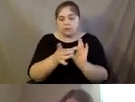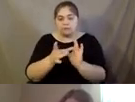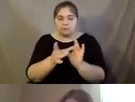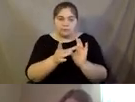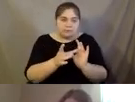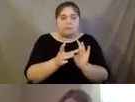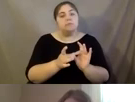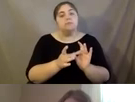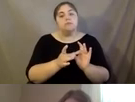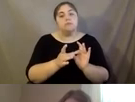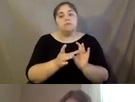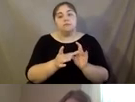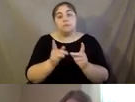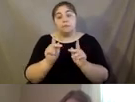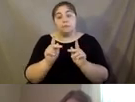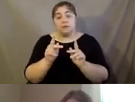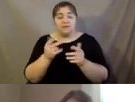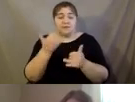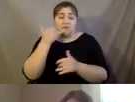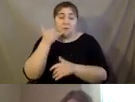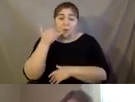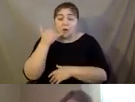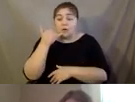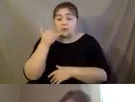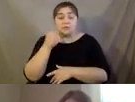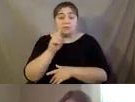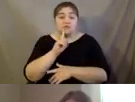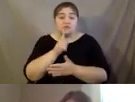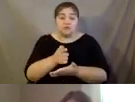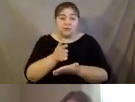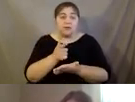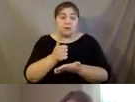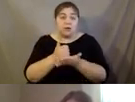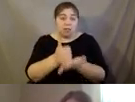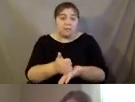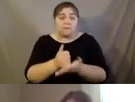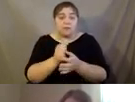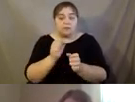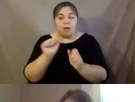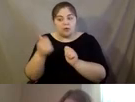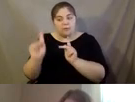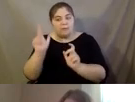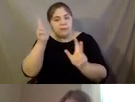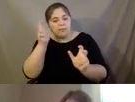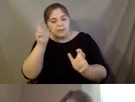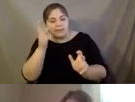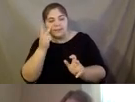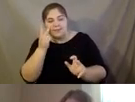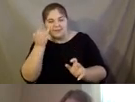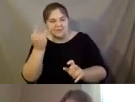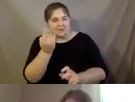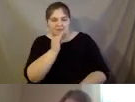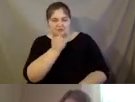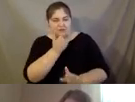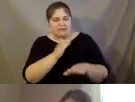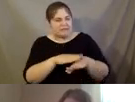where those folks too would be kind of keeping an ear open for those red flags. If they hear something in the conversation that might